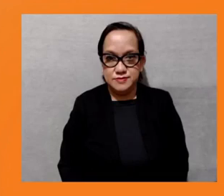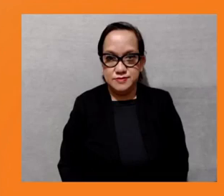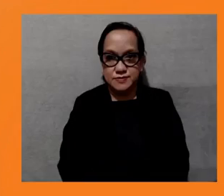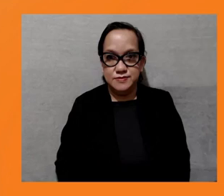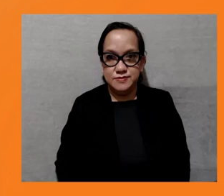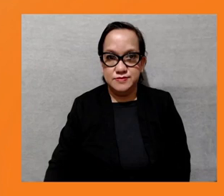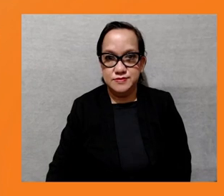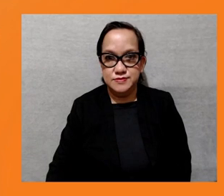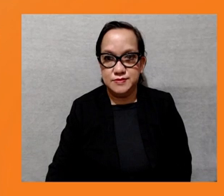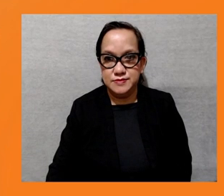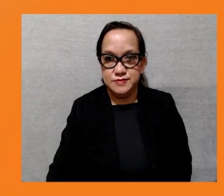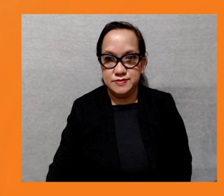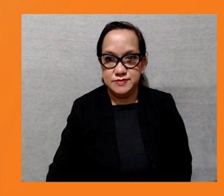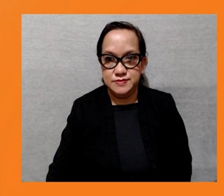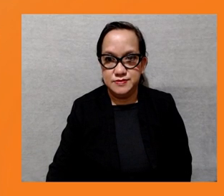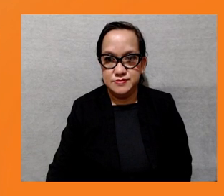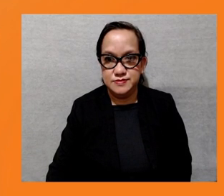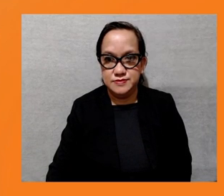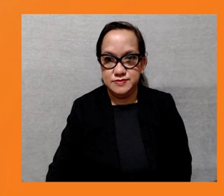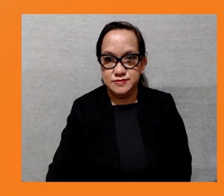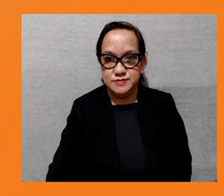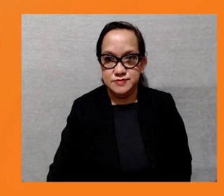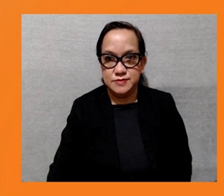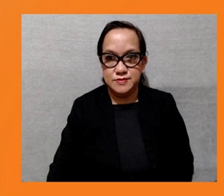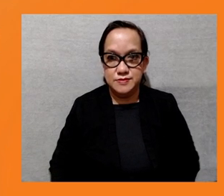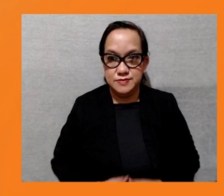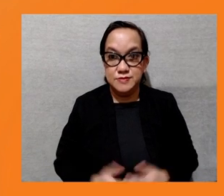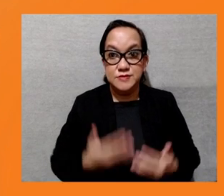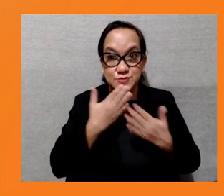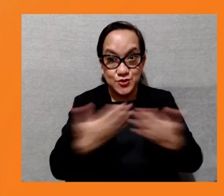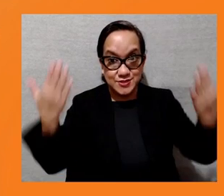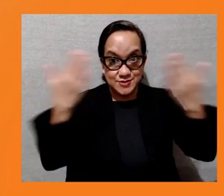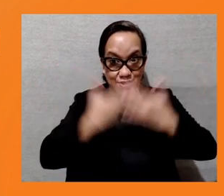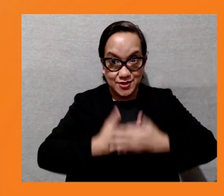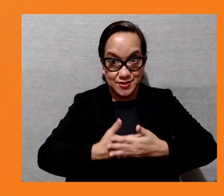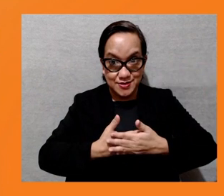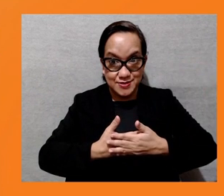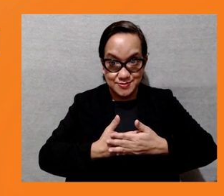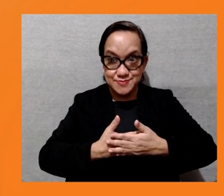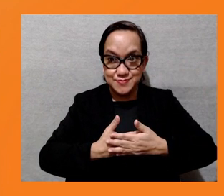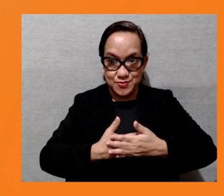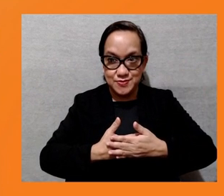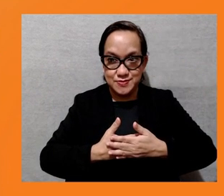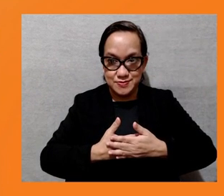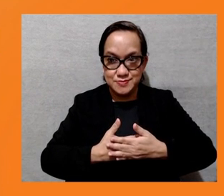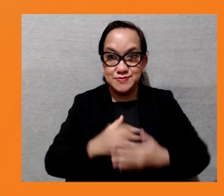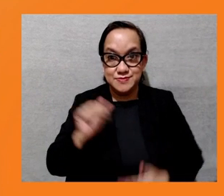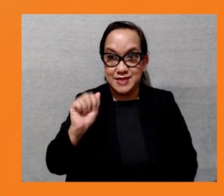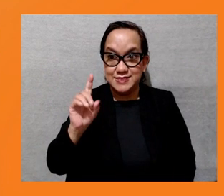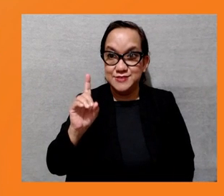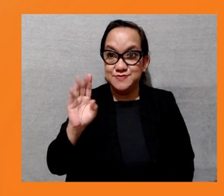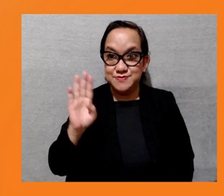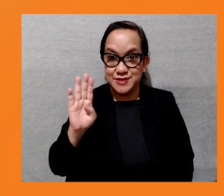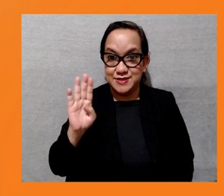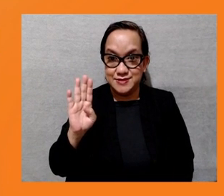Good afternoon, everyone. So the Asian Development Bank is at the opportune time in revisiting its